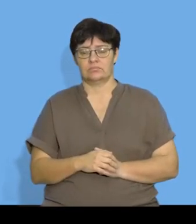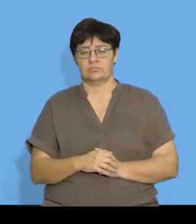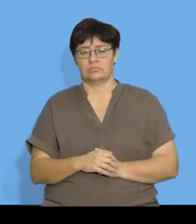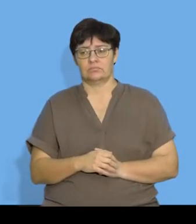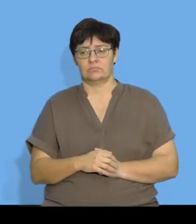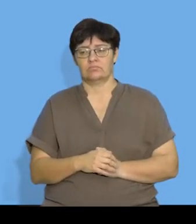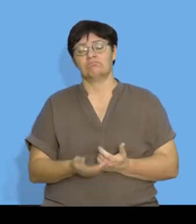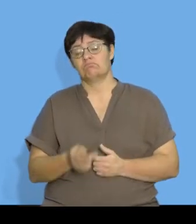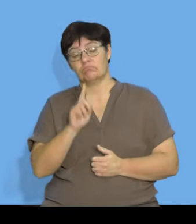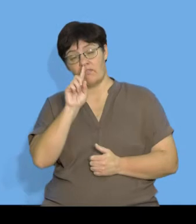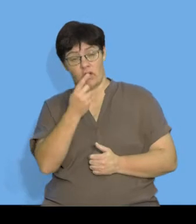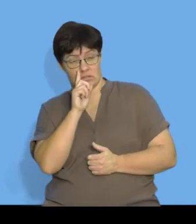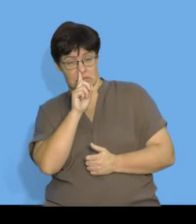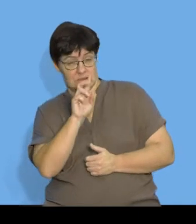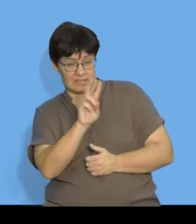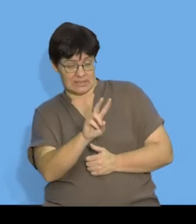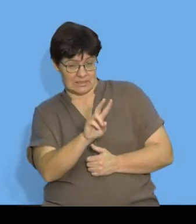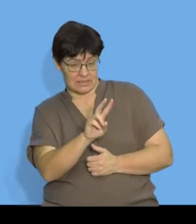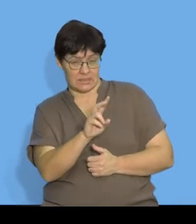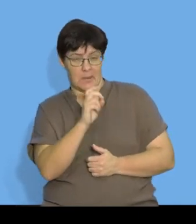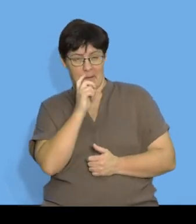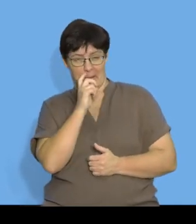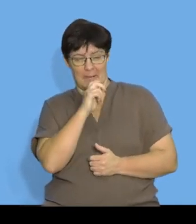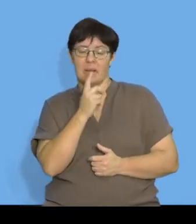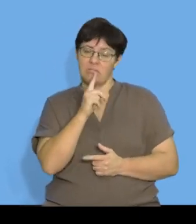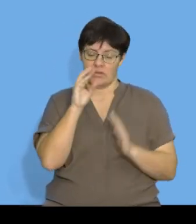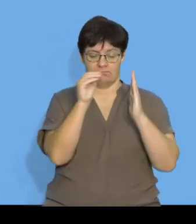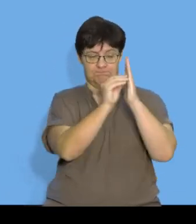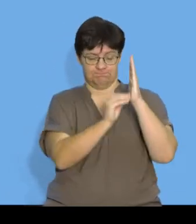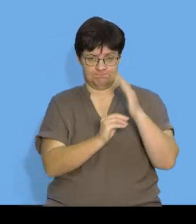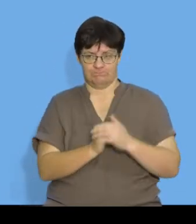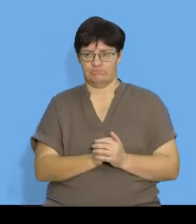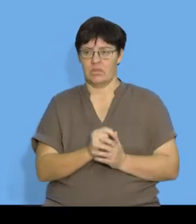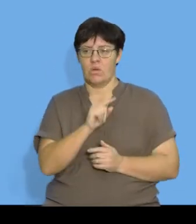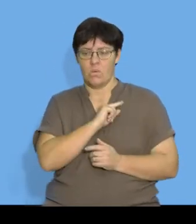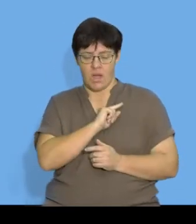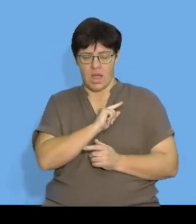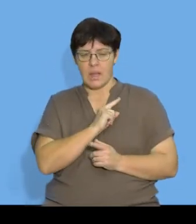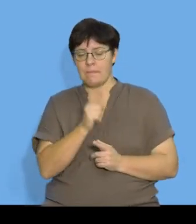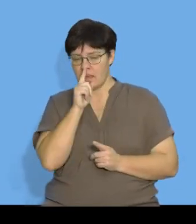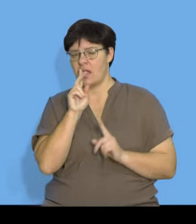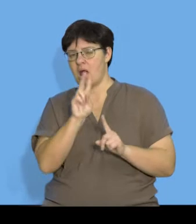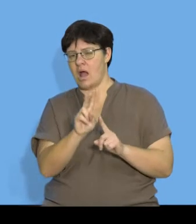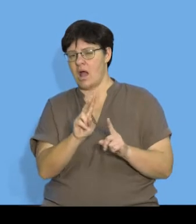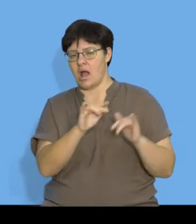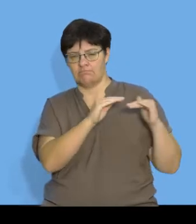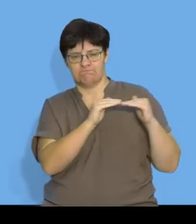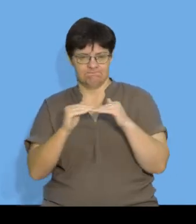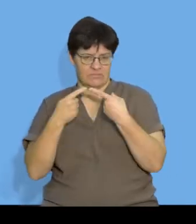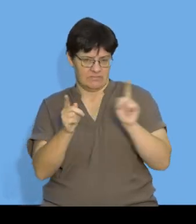So let's first consider the sequence. I'm going to write it down for us because we need to determine the common difference.